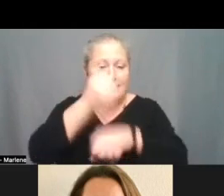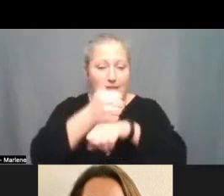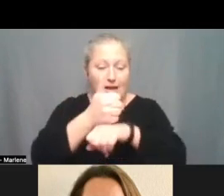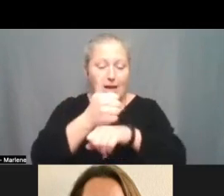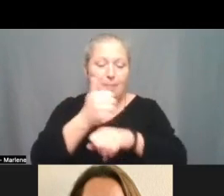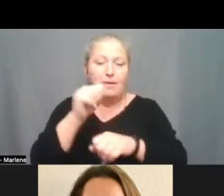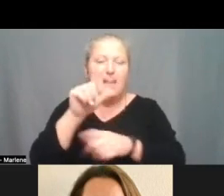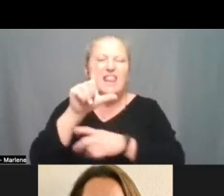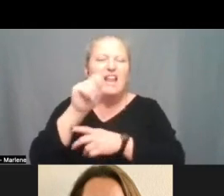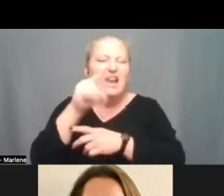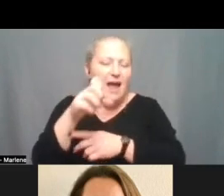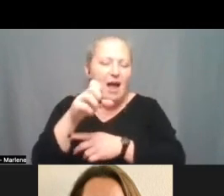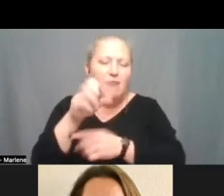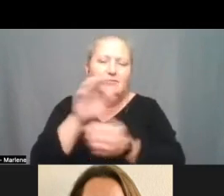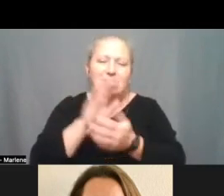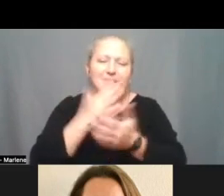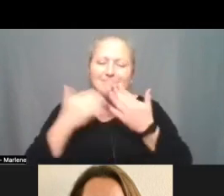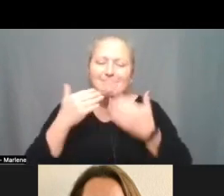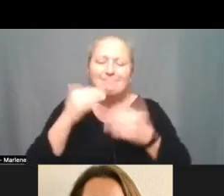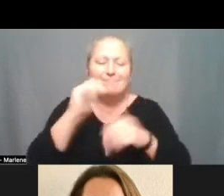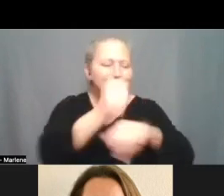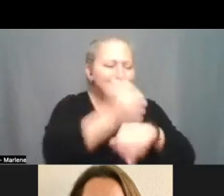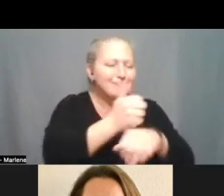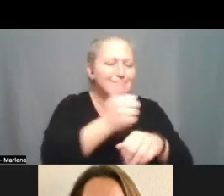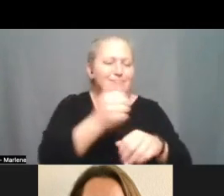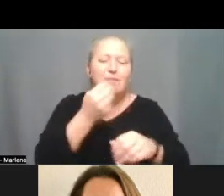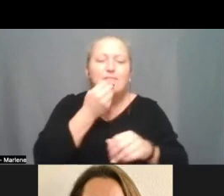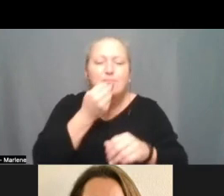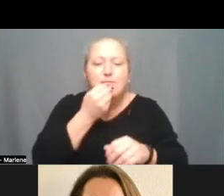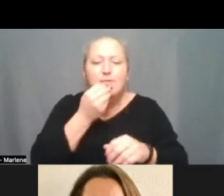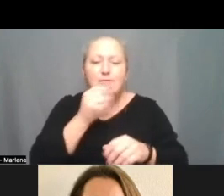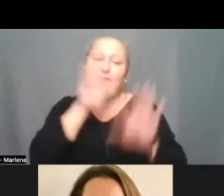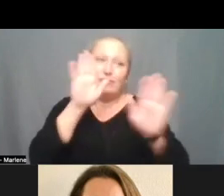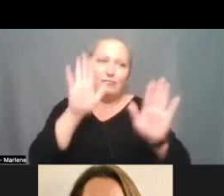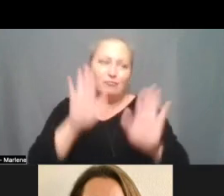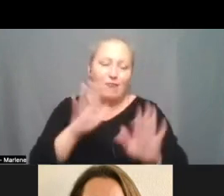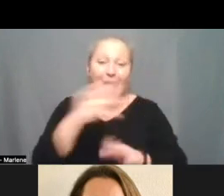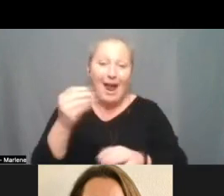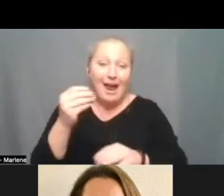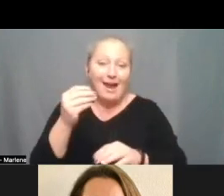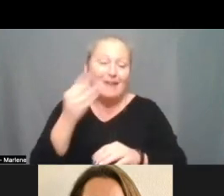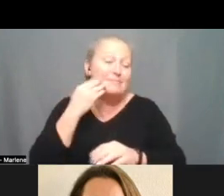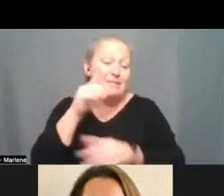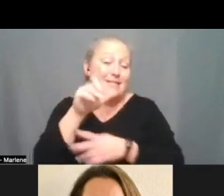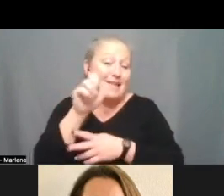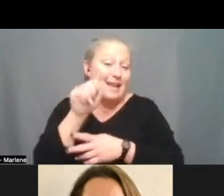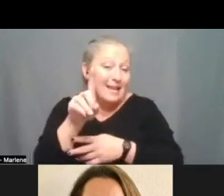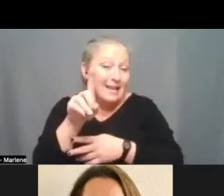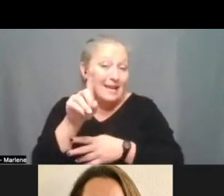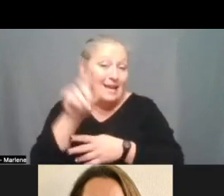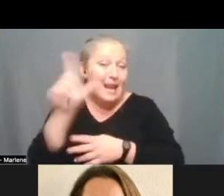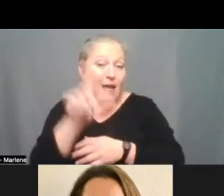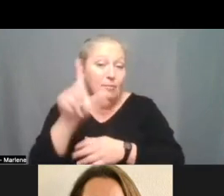kind and generous way and set us up with some food, which was really great. But also we had an experience that lead in their library